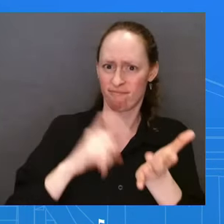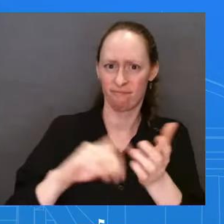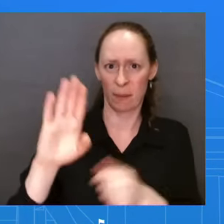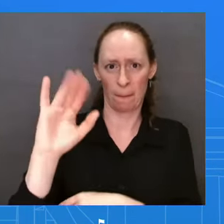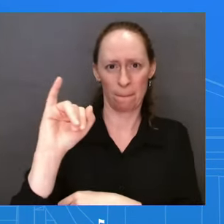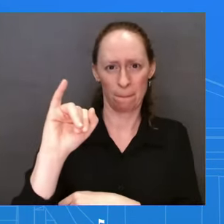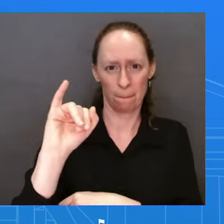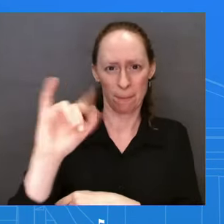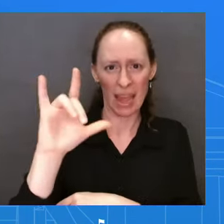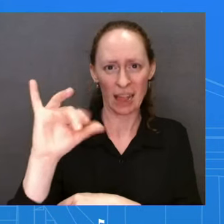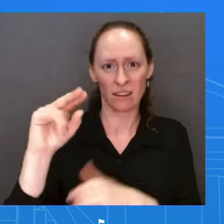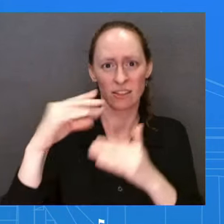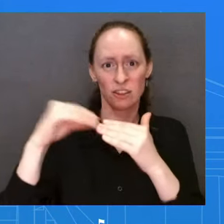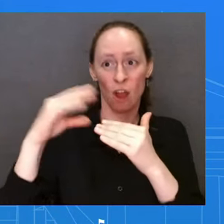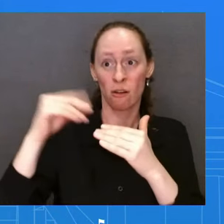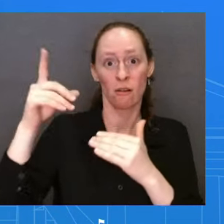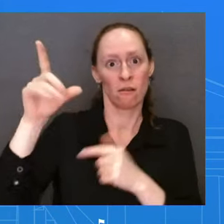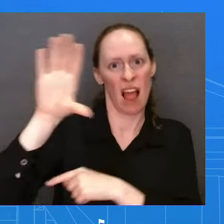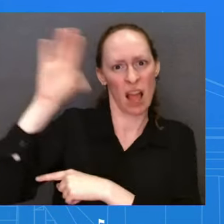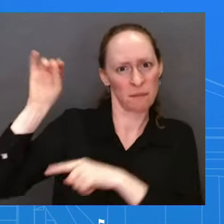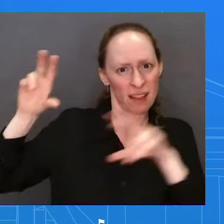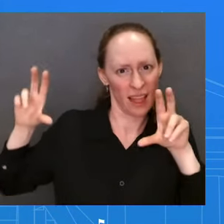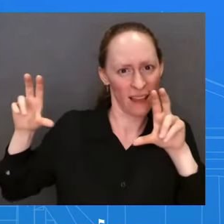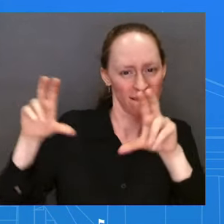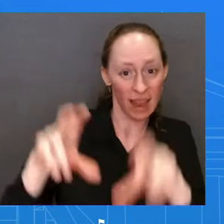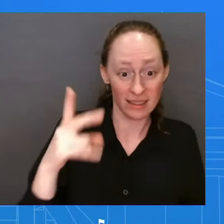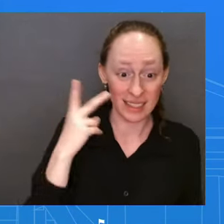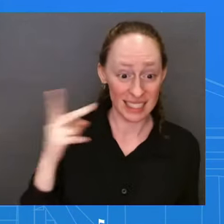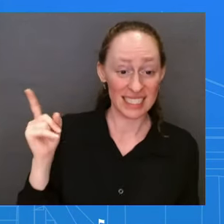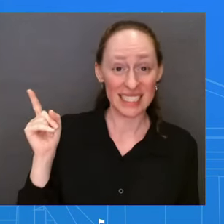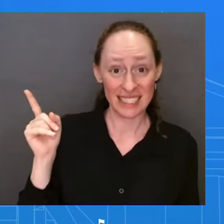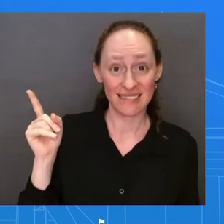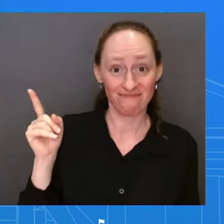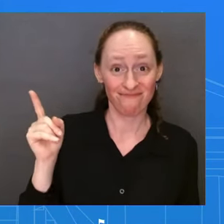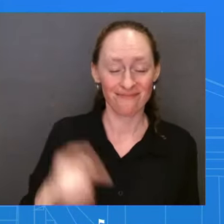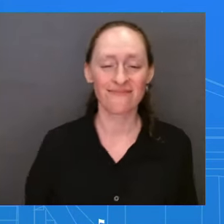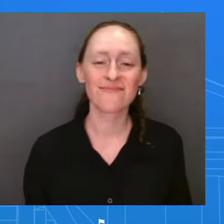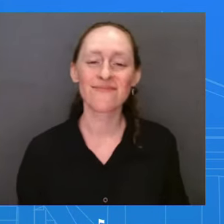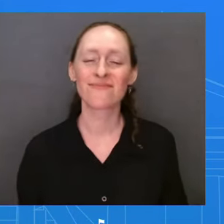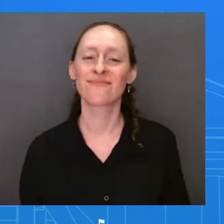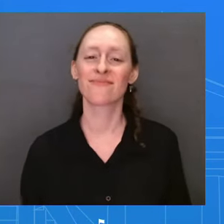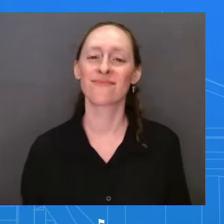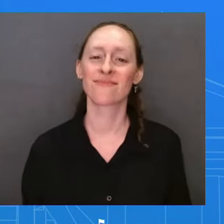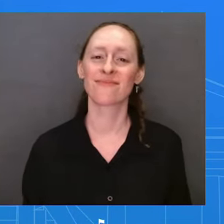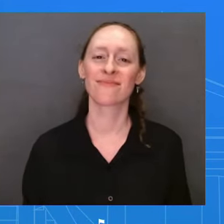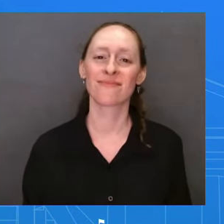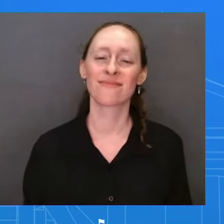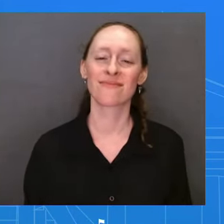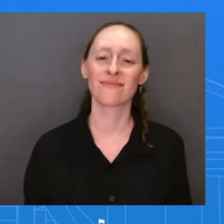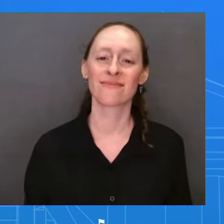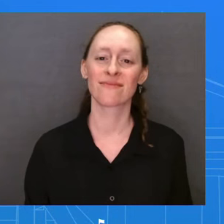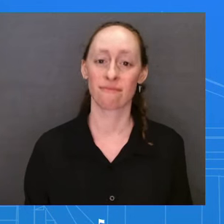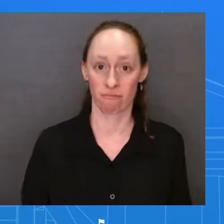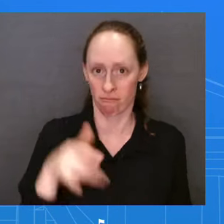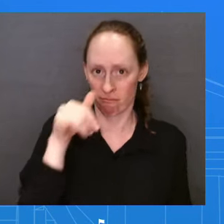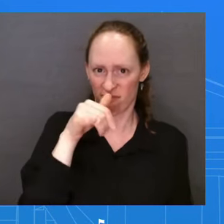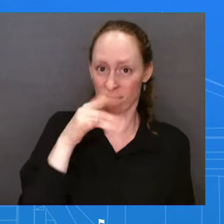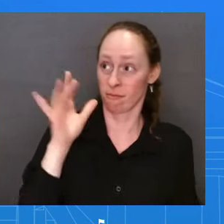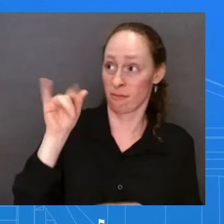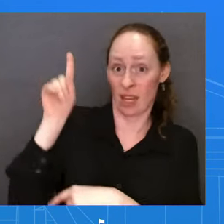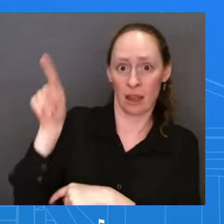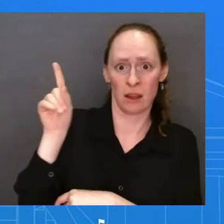this chart that you can see we've seen a boom in private sector spending on manufacturing construction